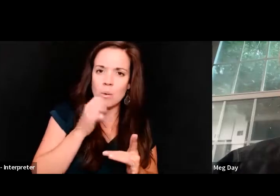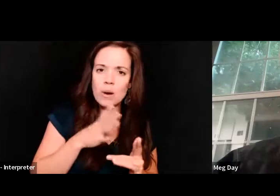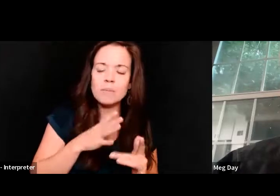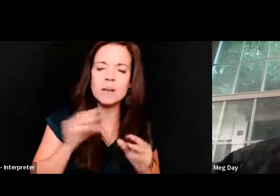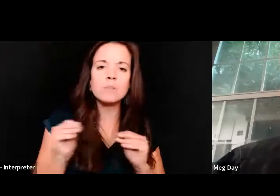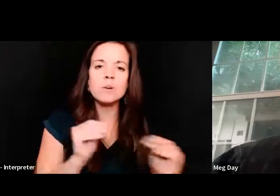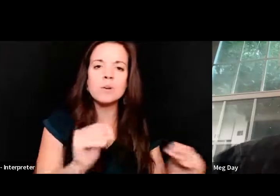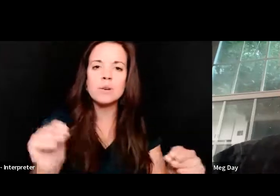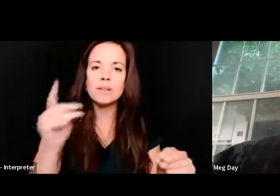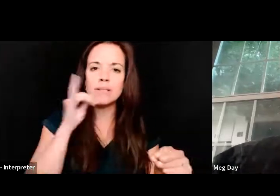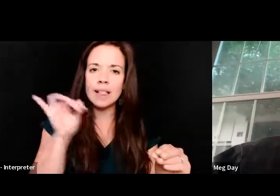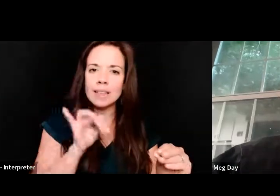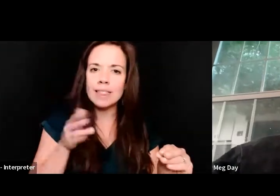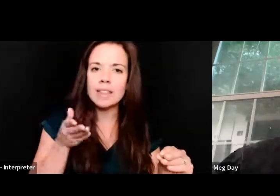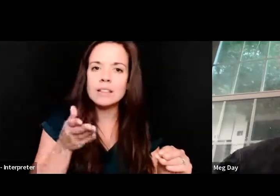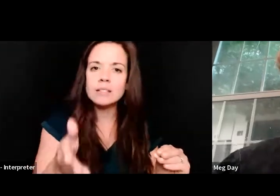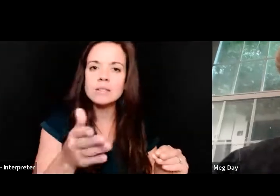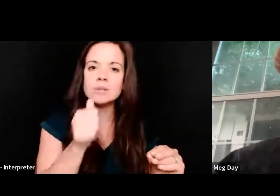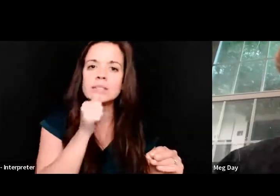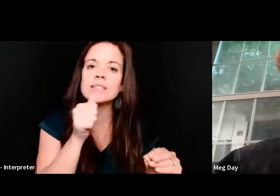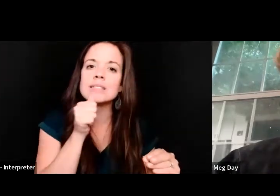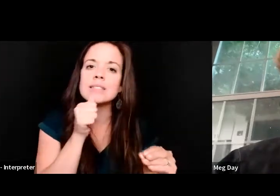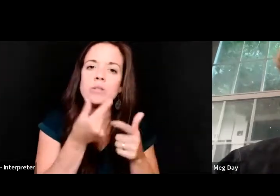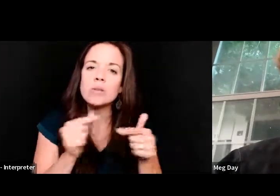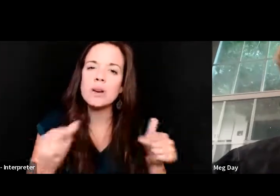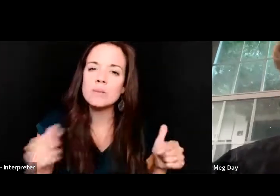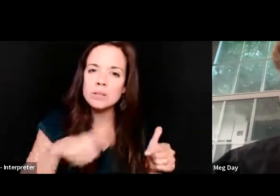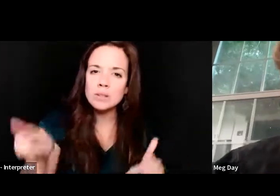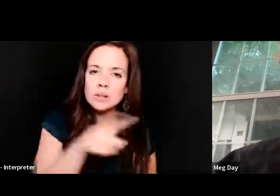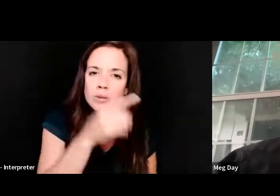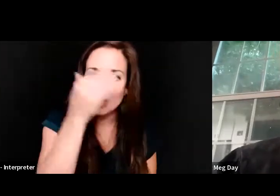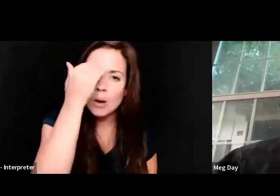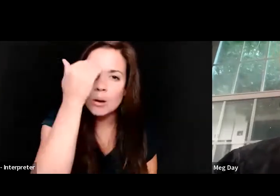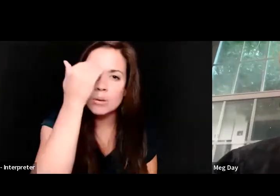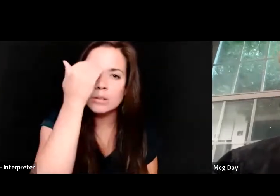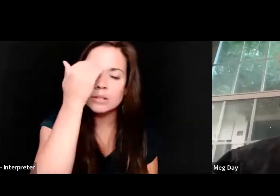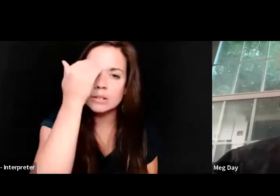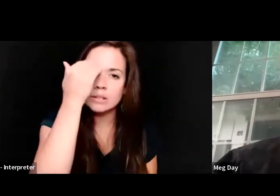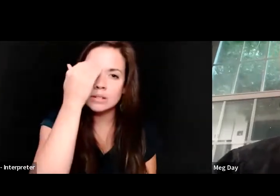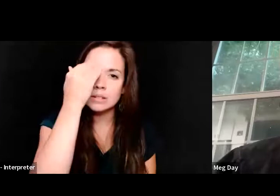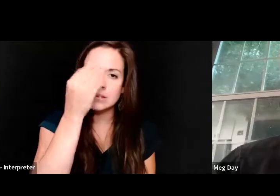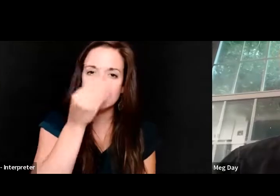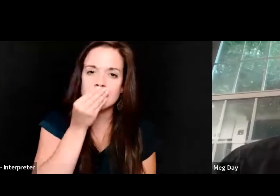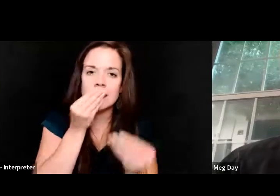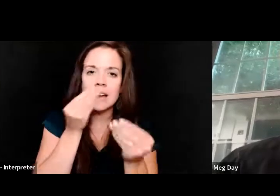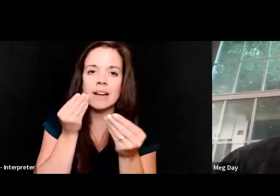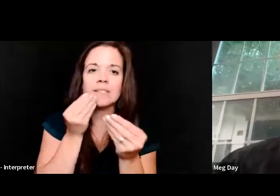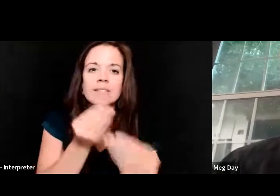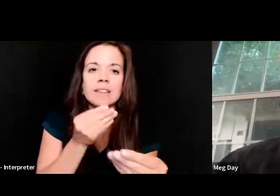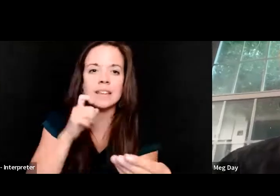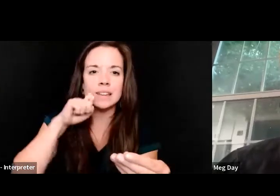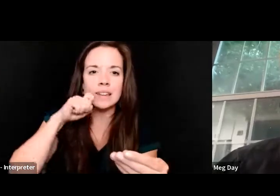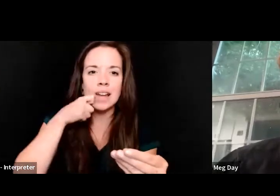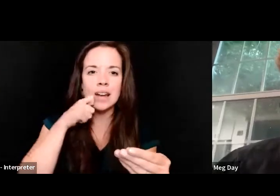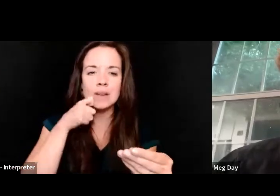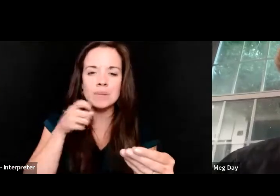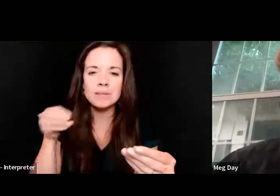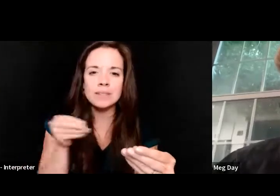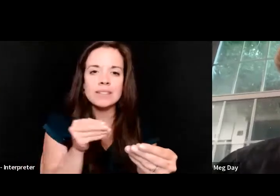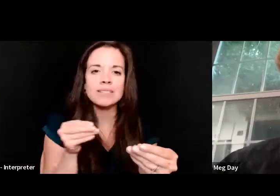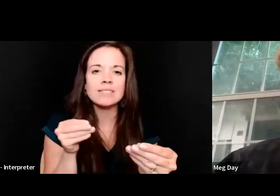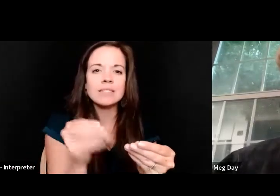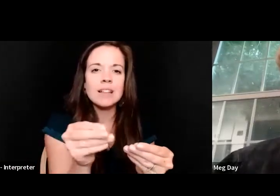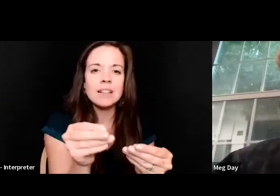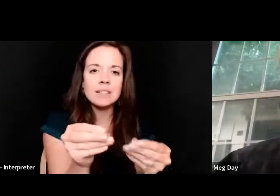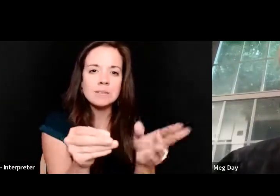What secret grammar do you know? I feed apple fingers past eager lips smacking